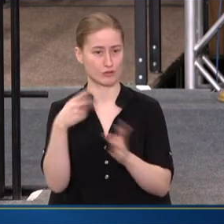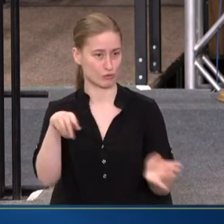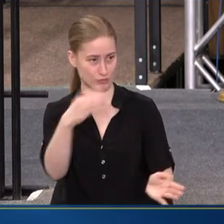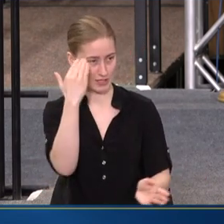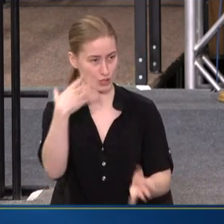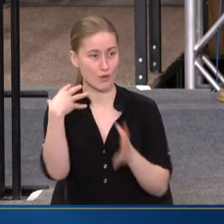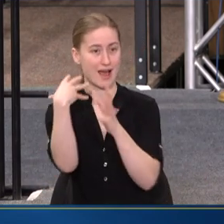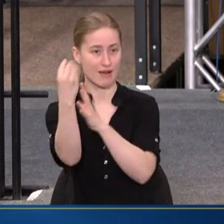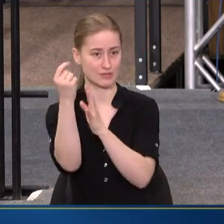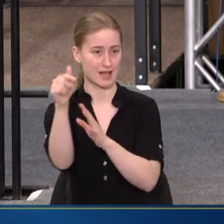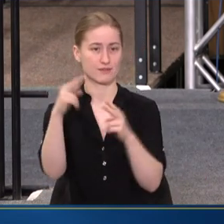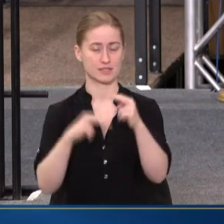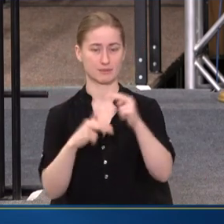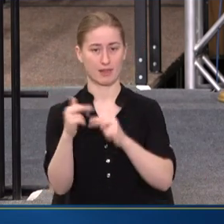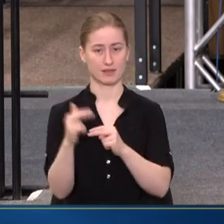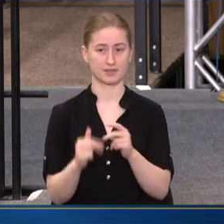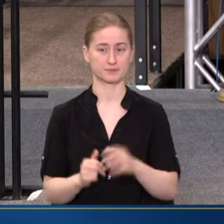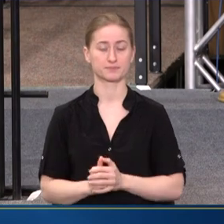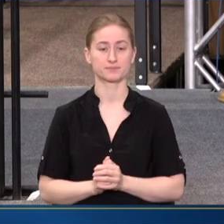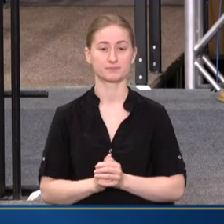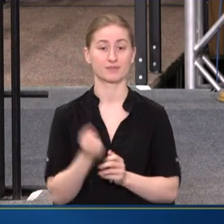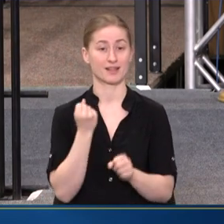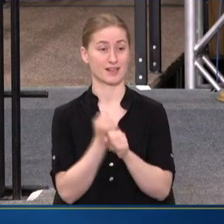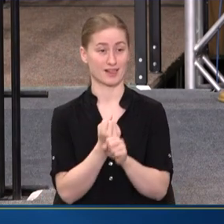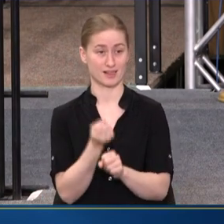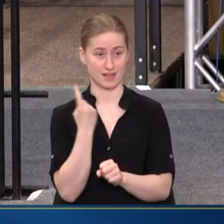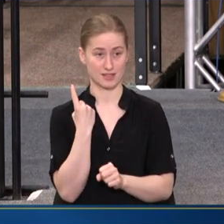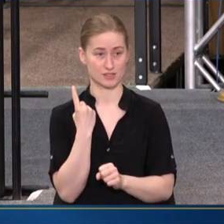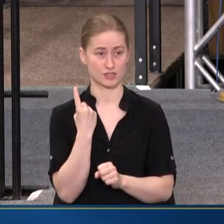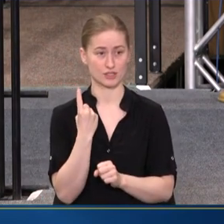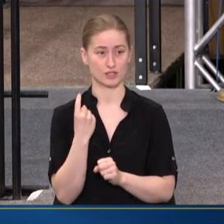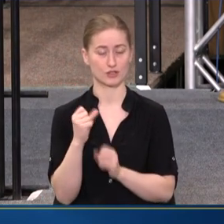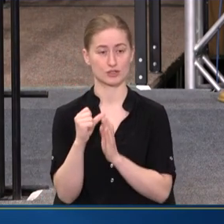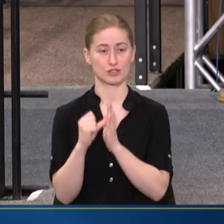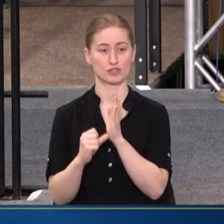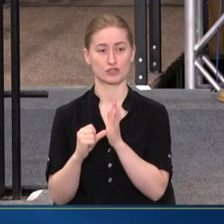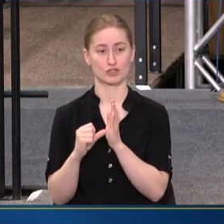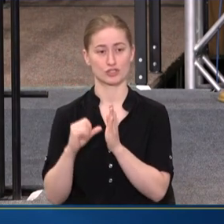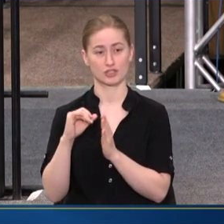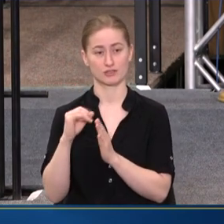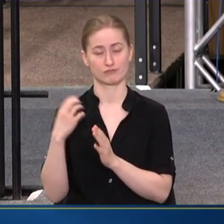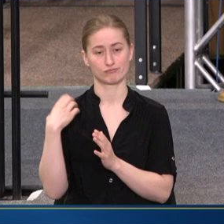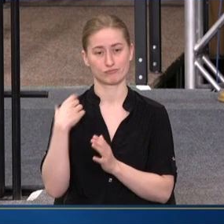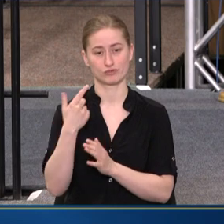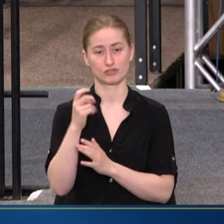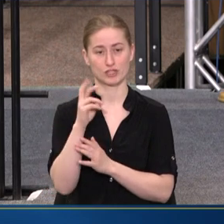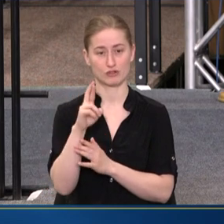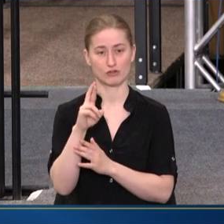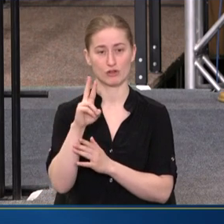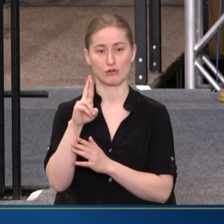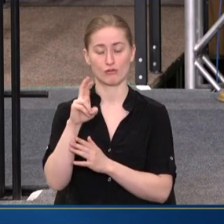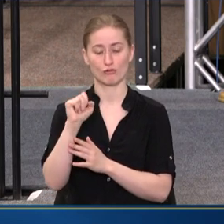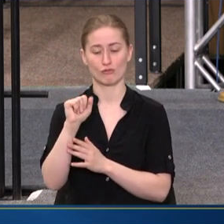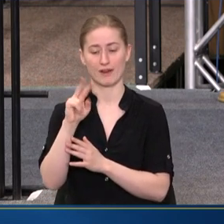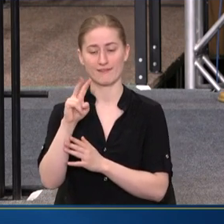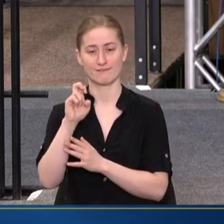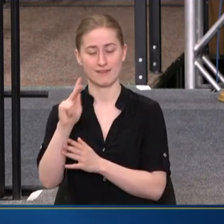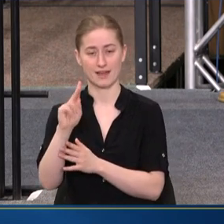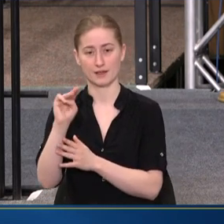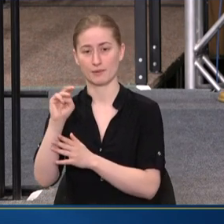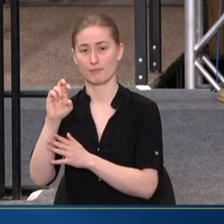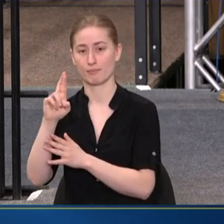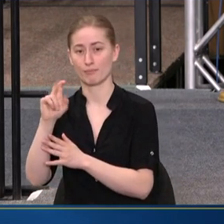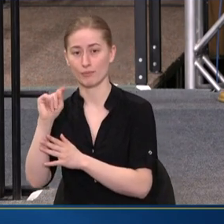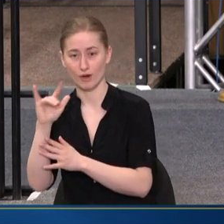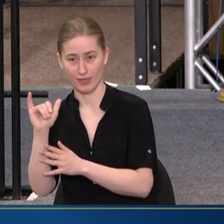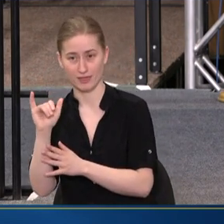OF THIS BUILDING. LAST YEAR SURGEON GENERAL VIVEK MURTHY SOUNDED THE ALARM IN HIS ADVISORY ADDRESSING